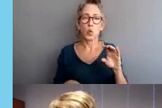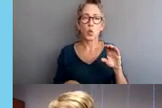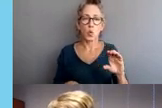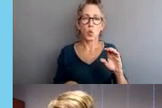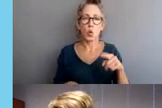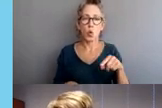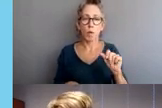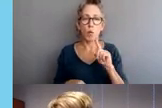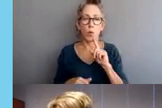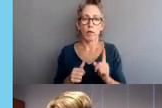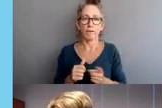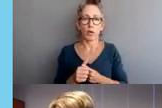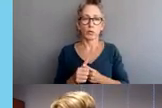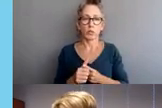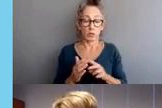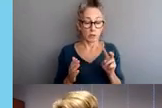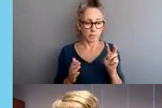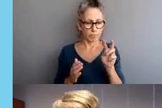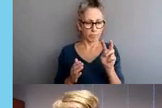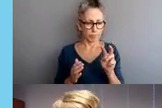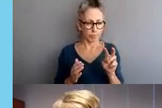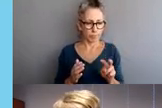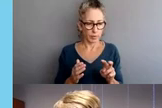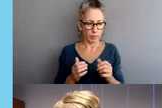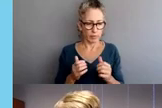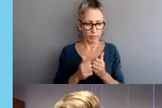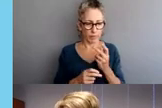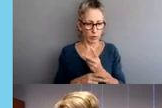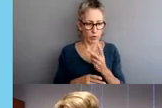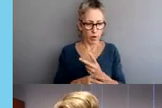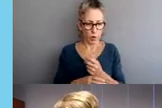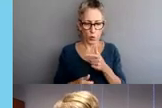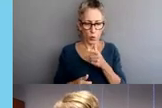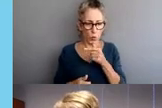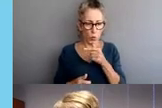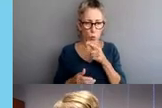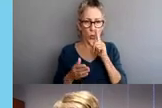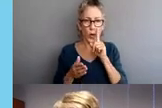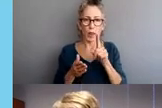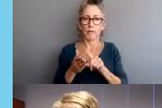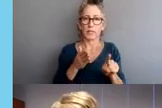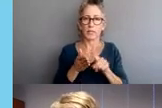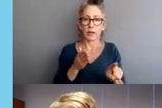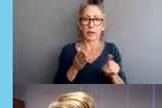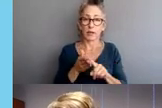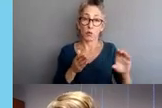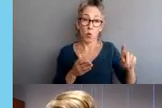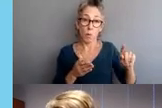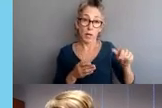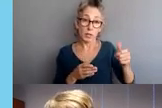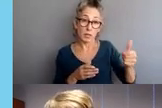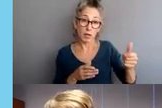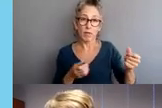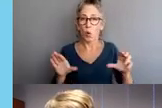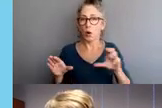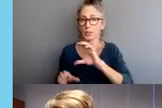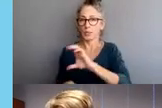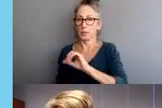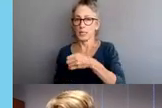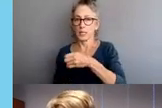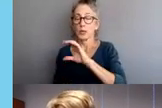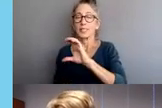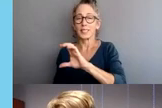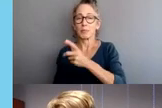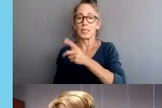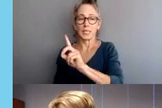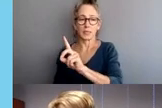agency will conduct the investigation. This process is illustrated by the funnel shape symbol labeled